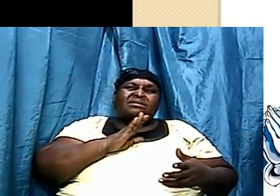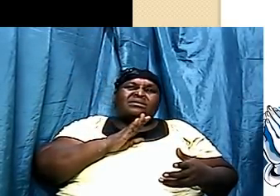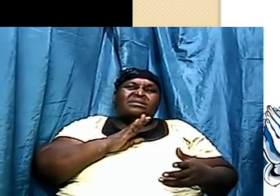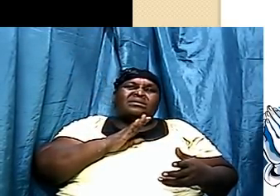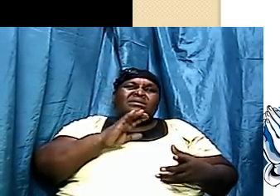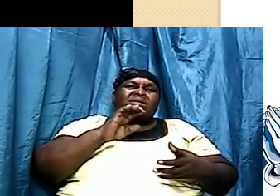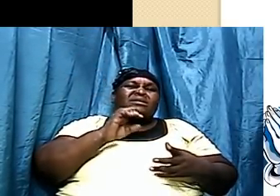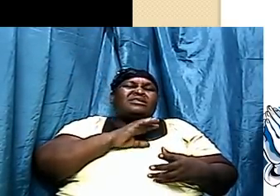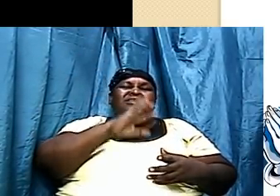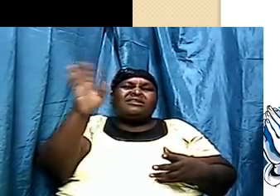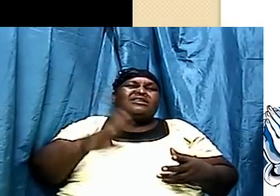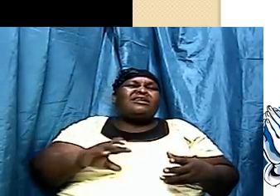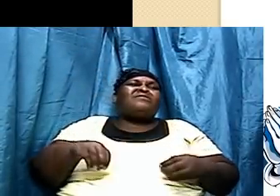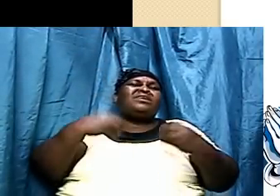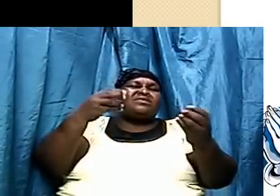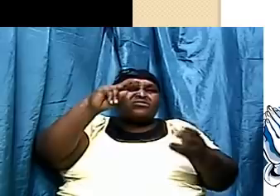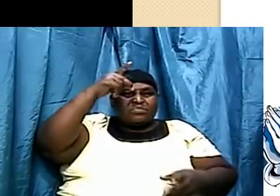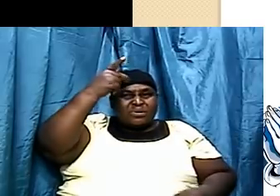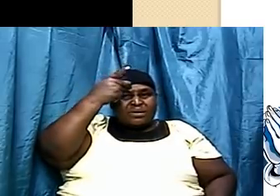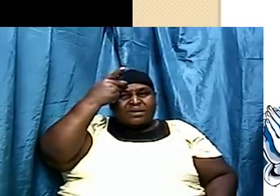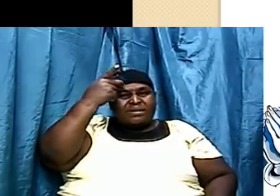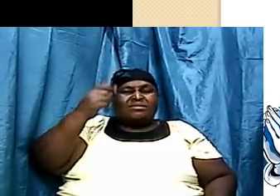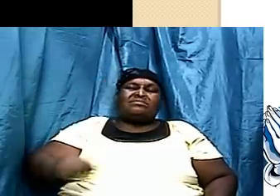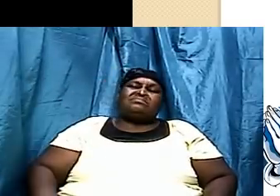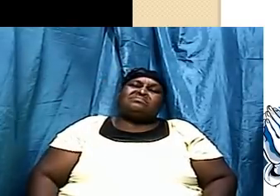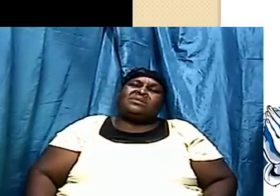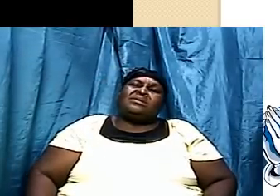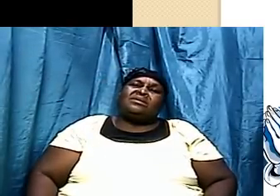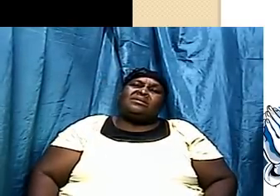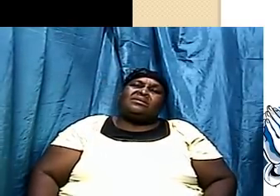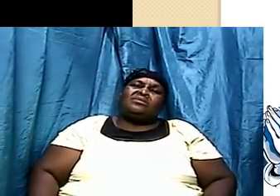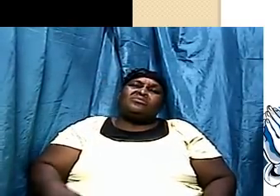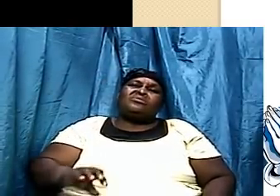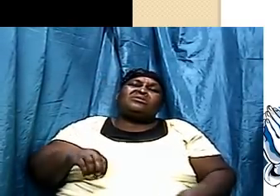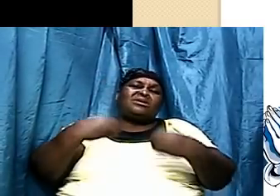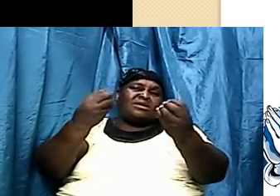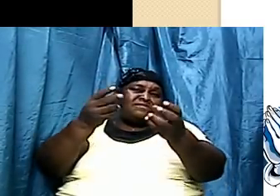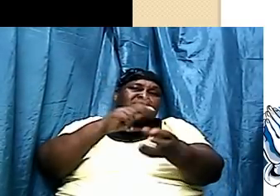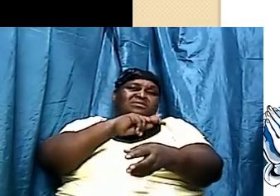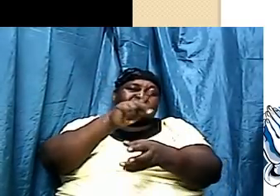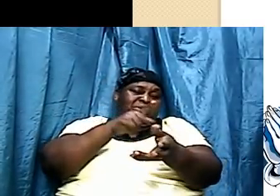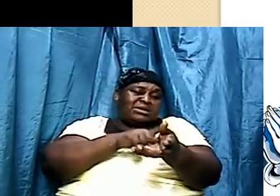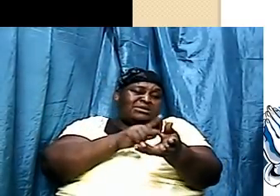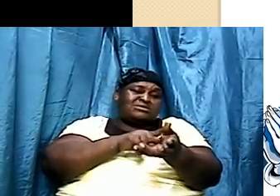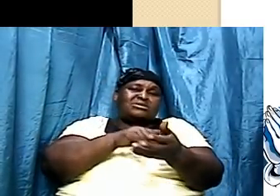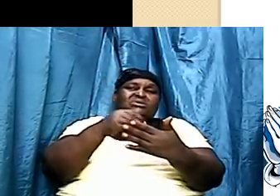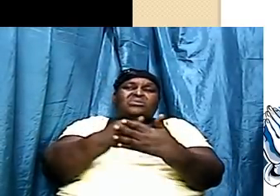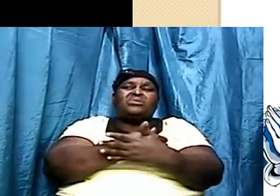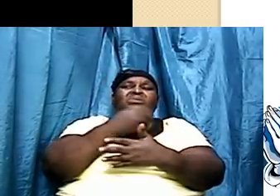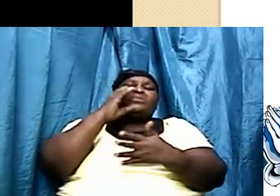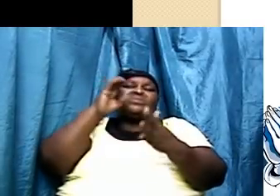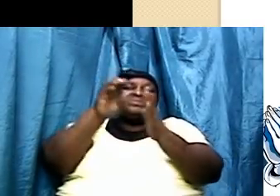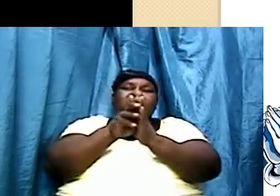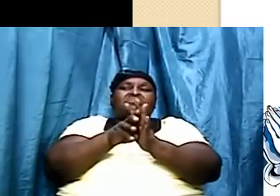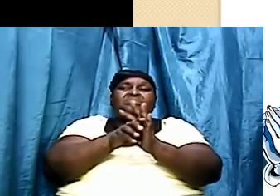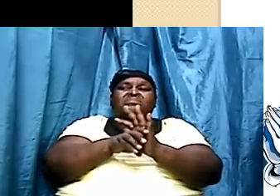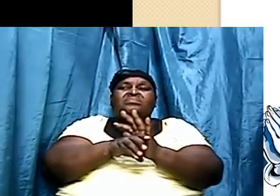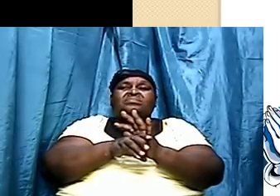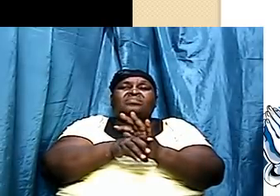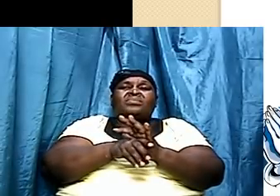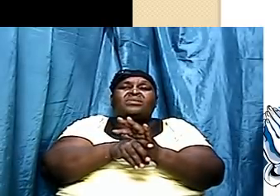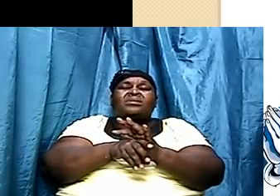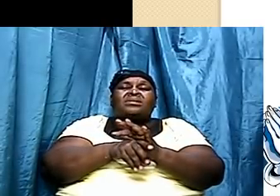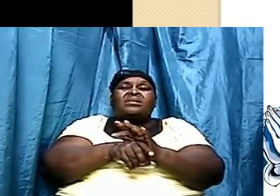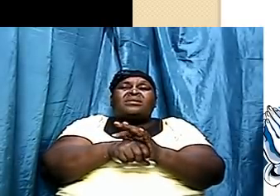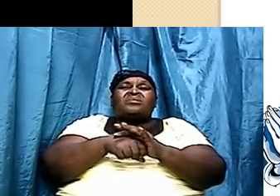he could have given this knowledge to Paul he could have given it to Peter in the New Testament would have been effective but the